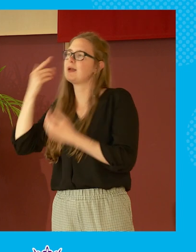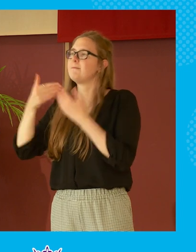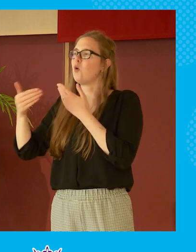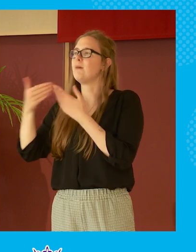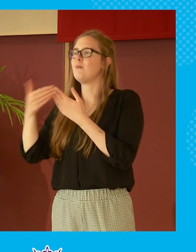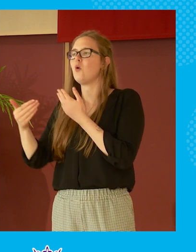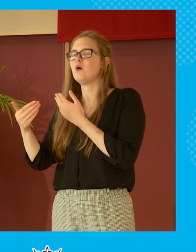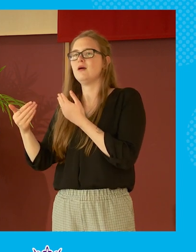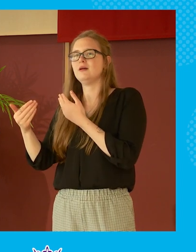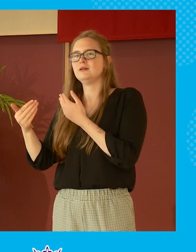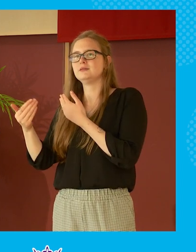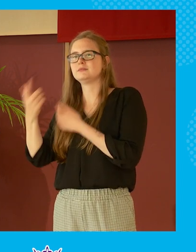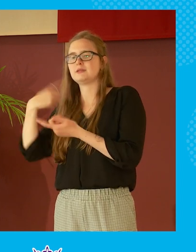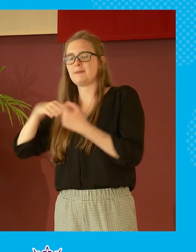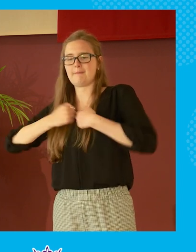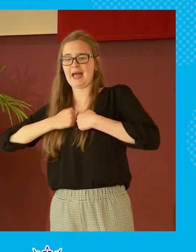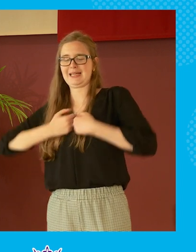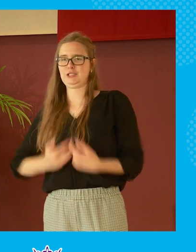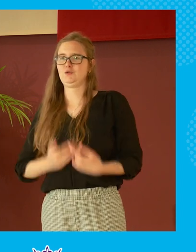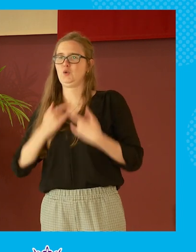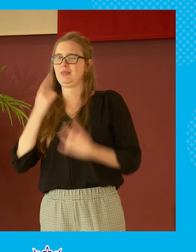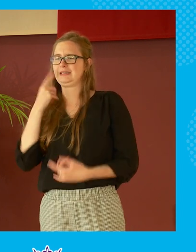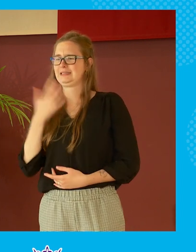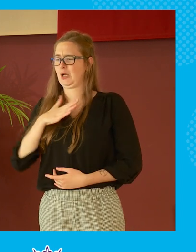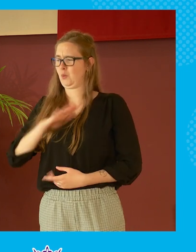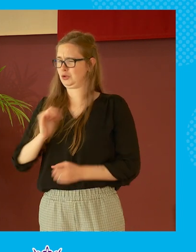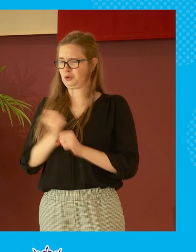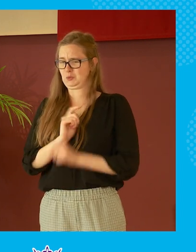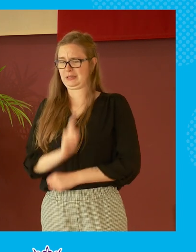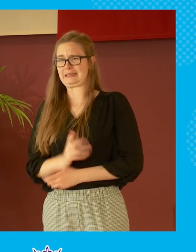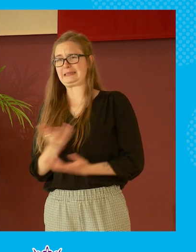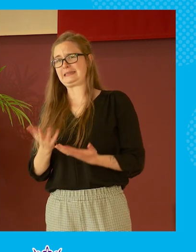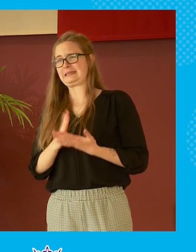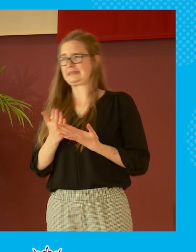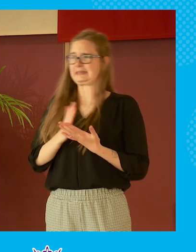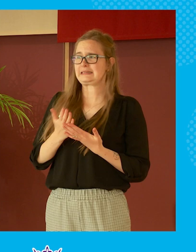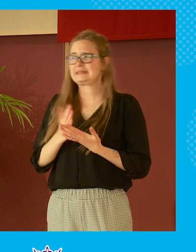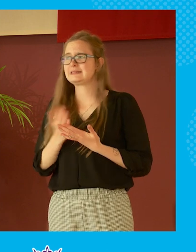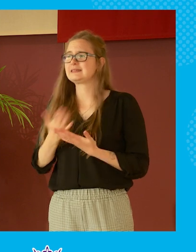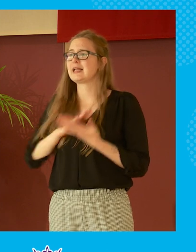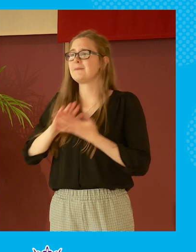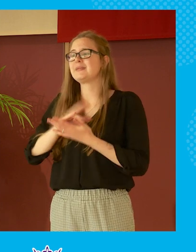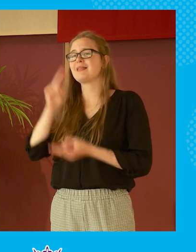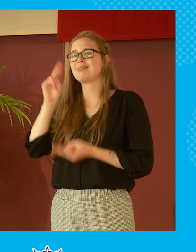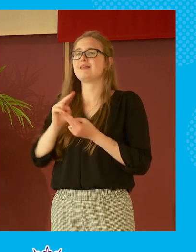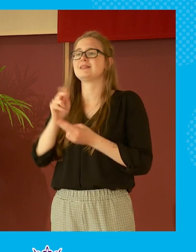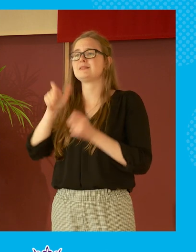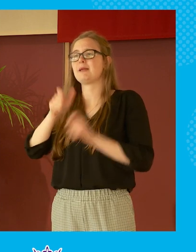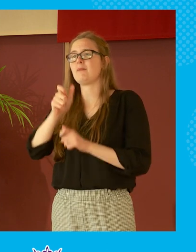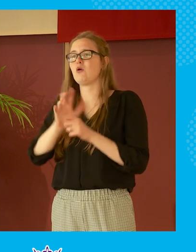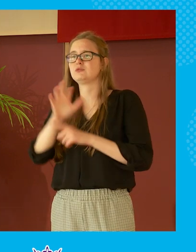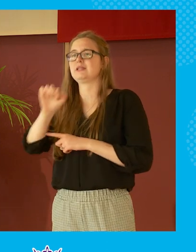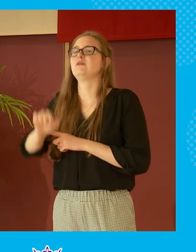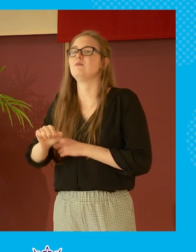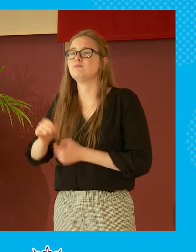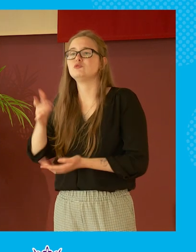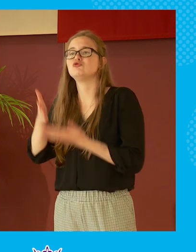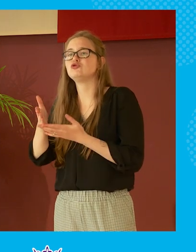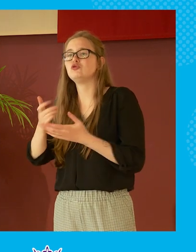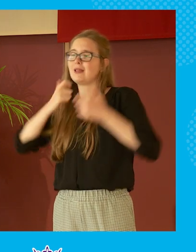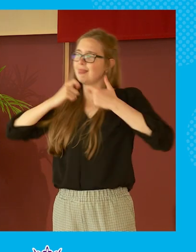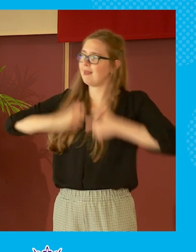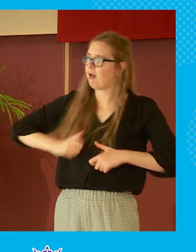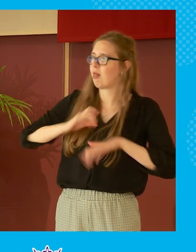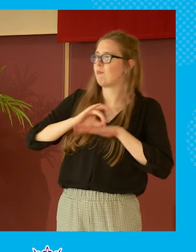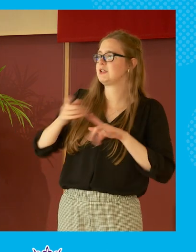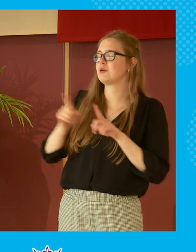sort of looking at my kind of position and saying do i really want to do that and that will mean less people come forward that's going to be true in the legal profession but